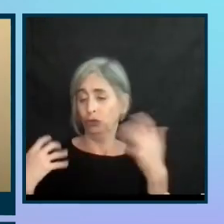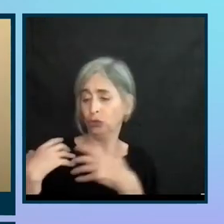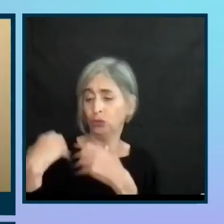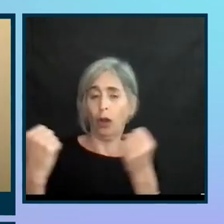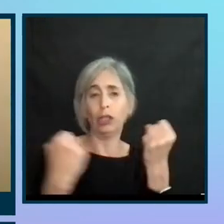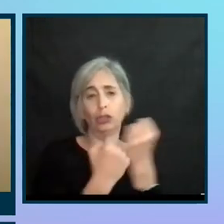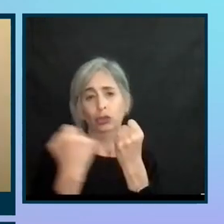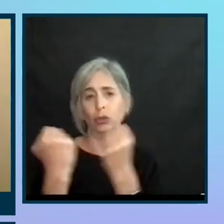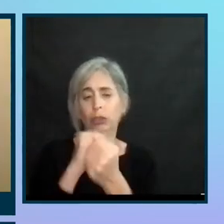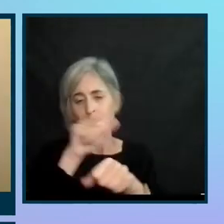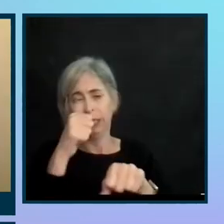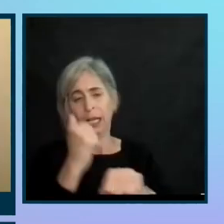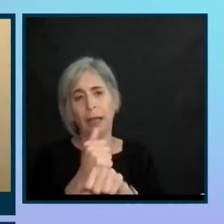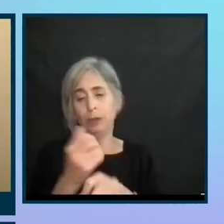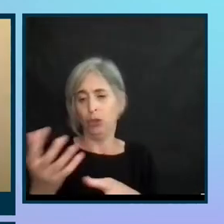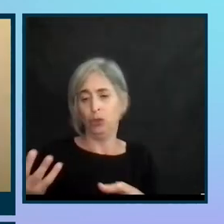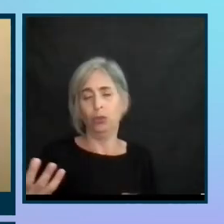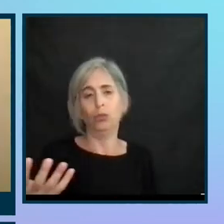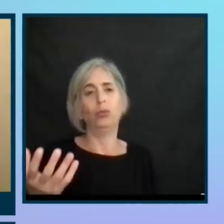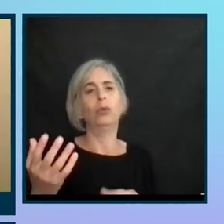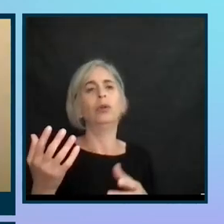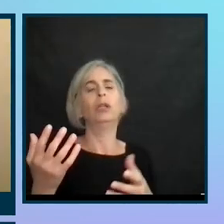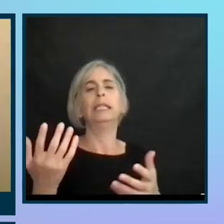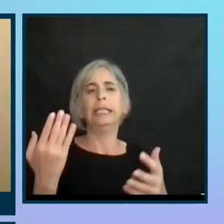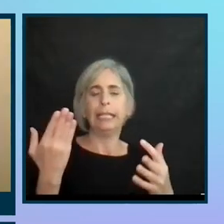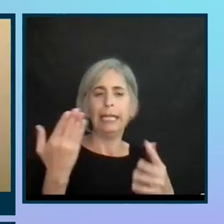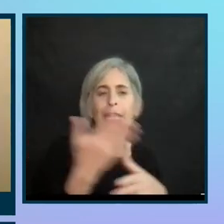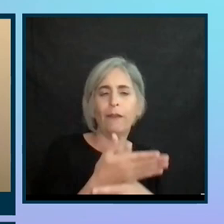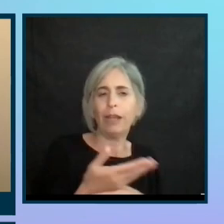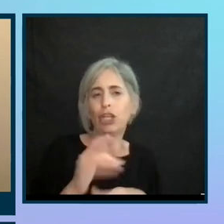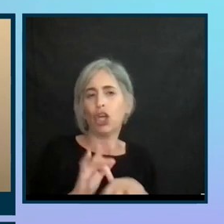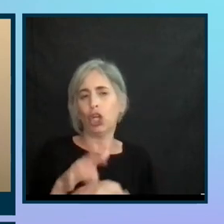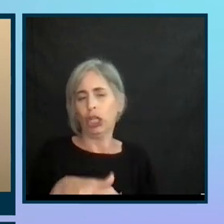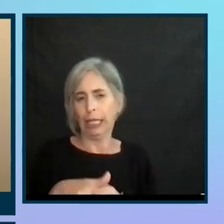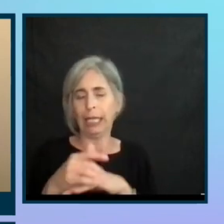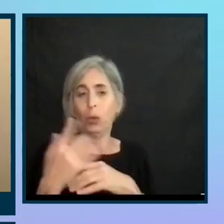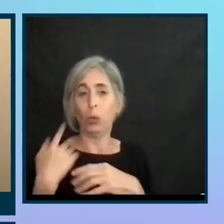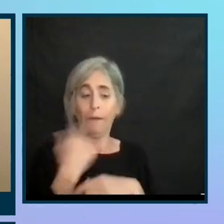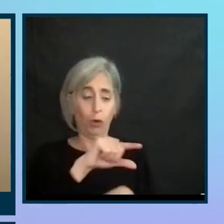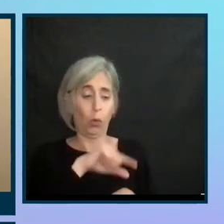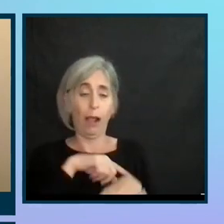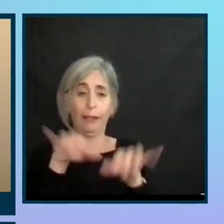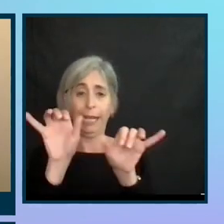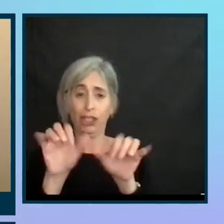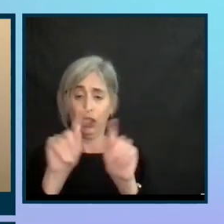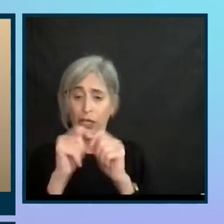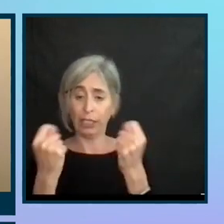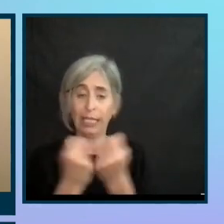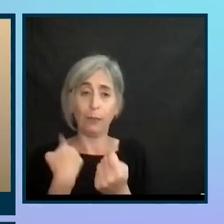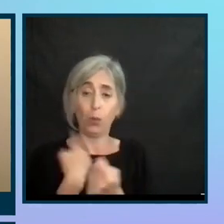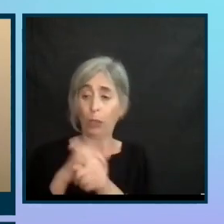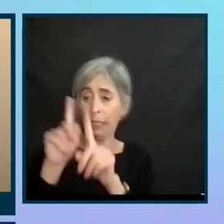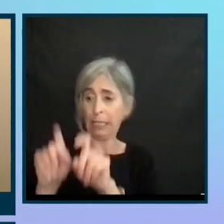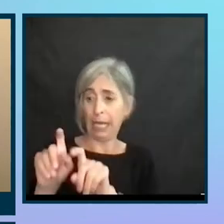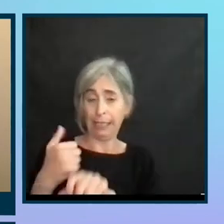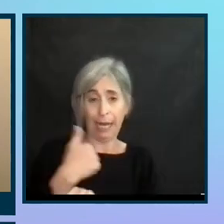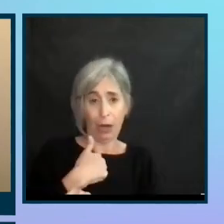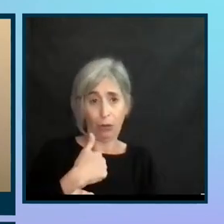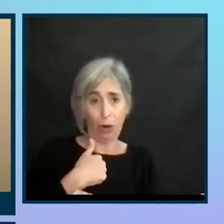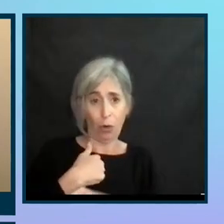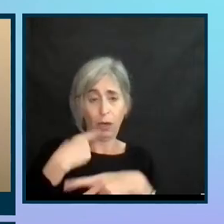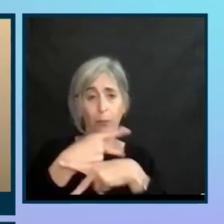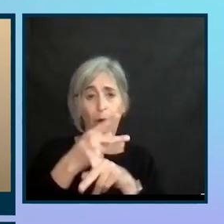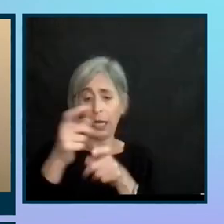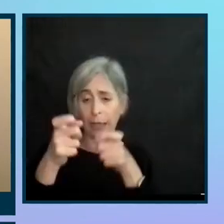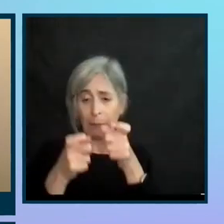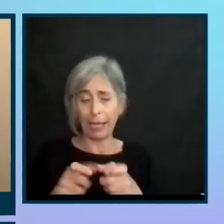these things early and make sure they're done. And then before we launch products, we do have a quality engineering team and we do testing our own. So product managers and